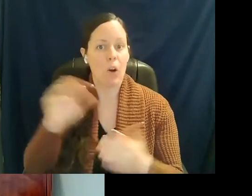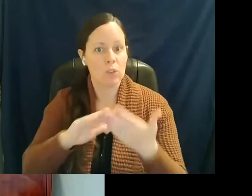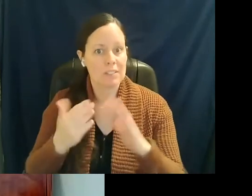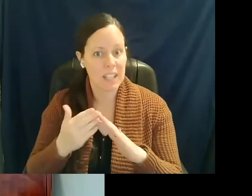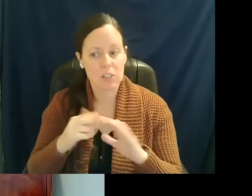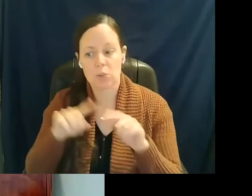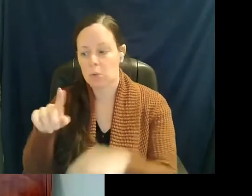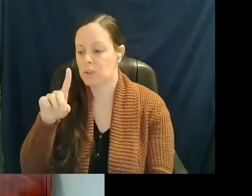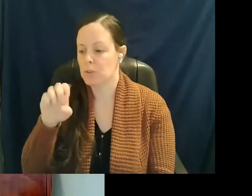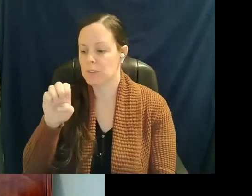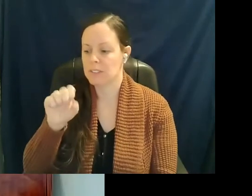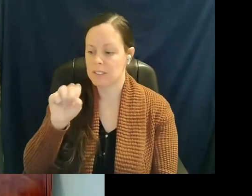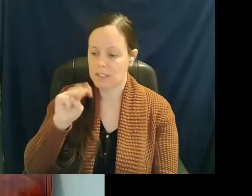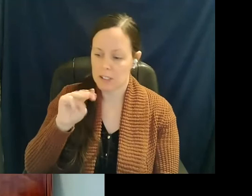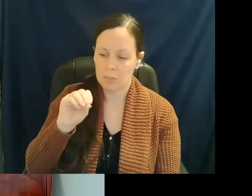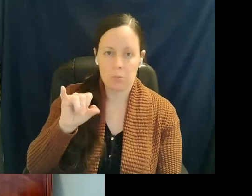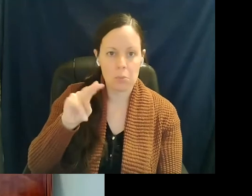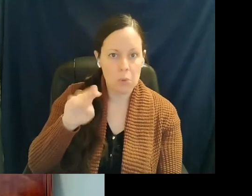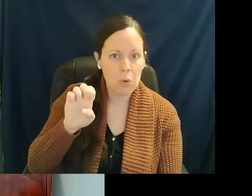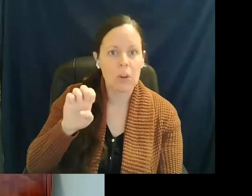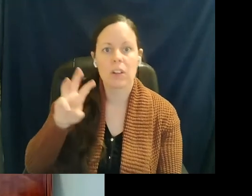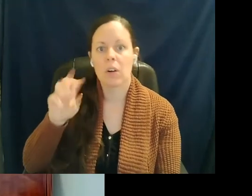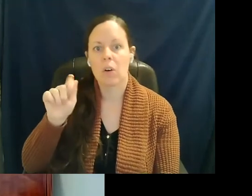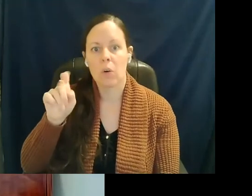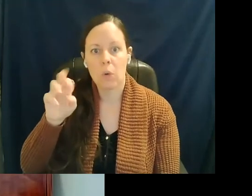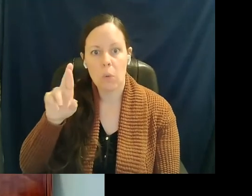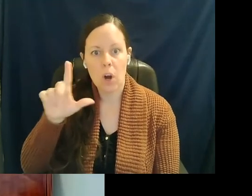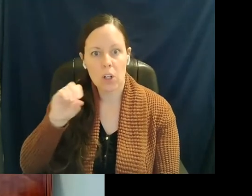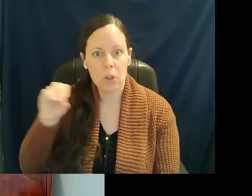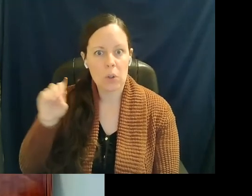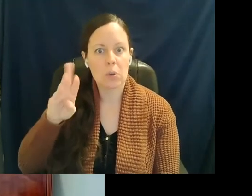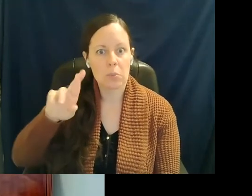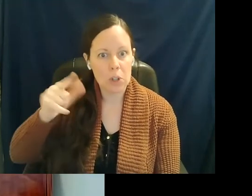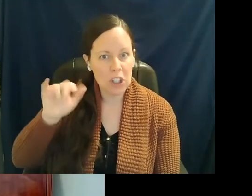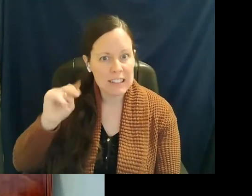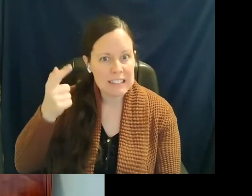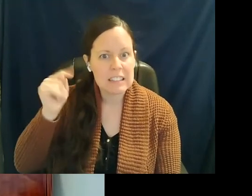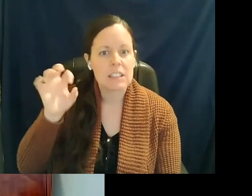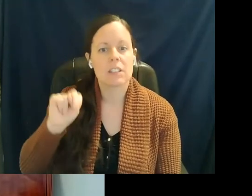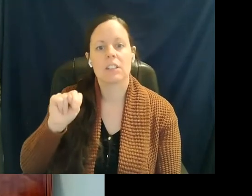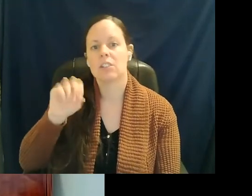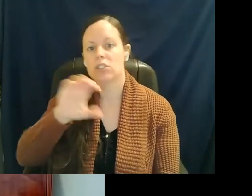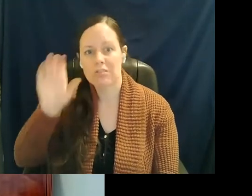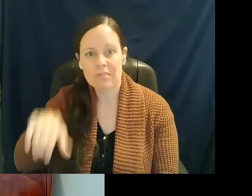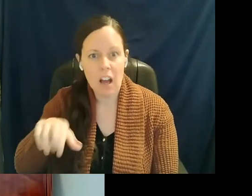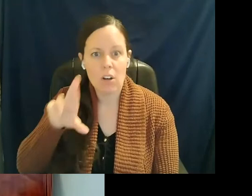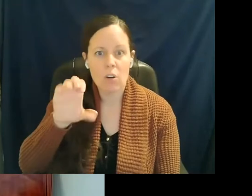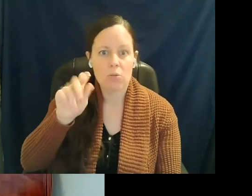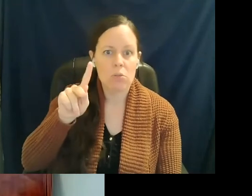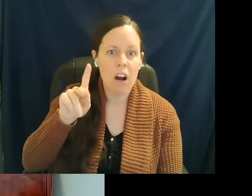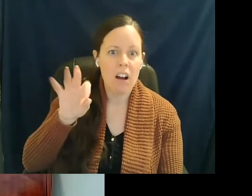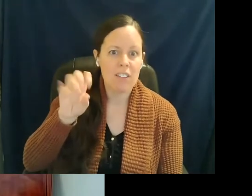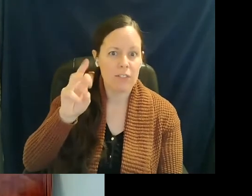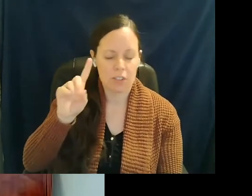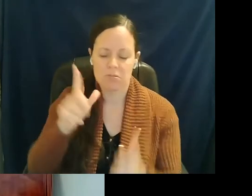Moines, Waterloo, Burlington, Chicago, Rockford, many, many places. Of those 650